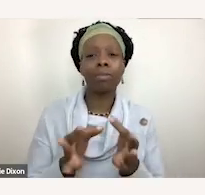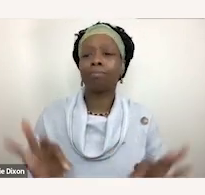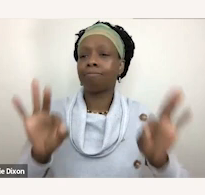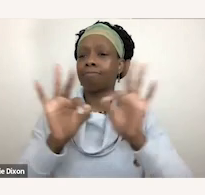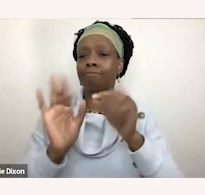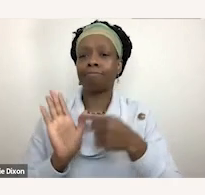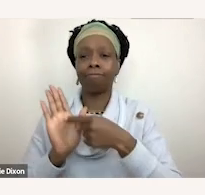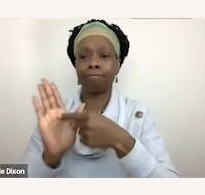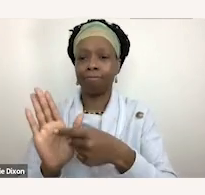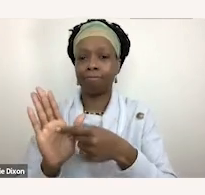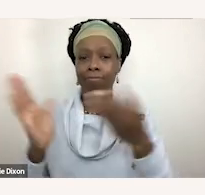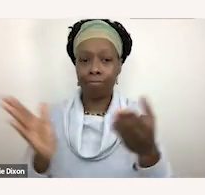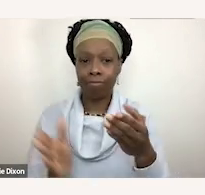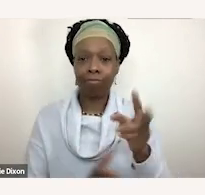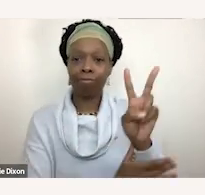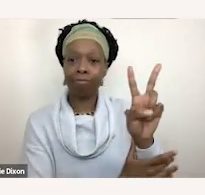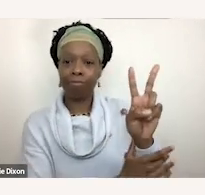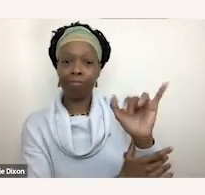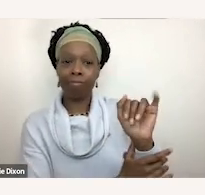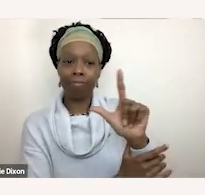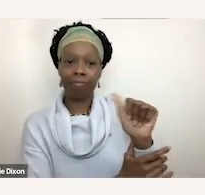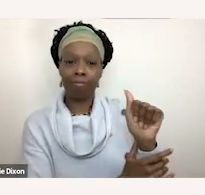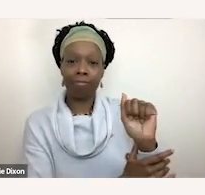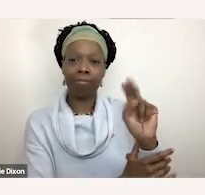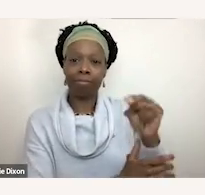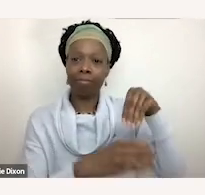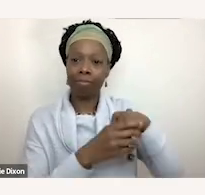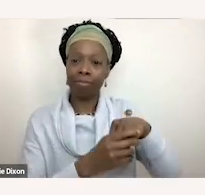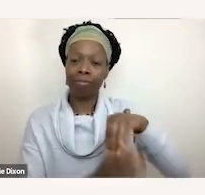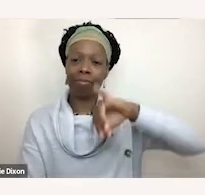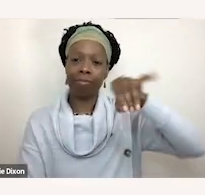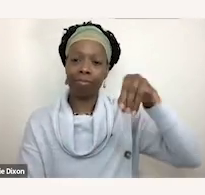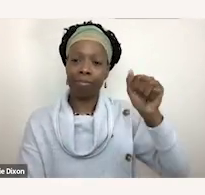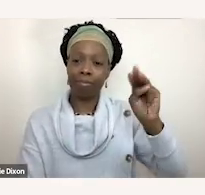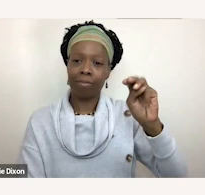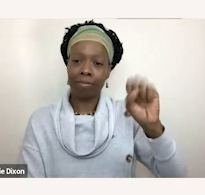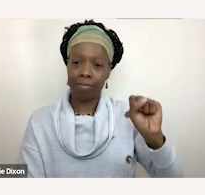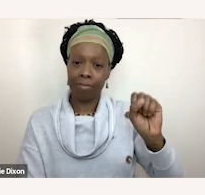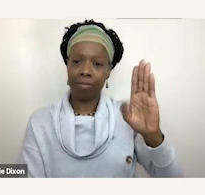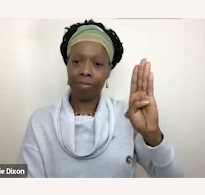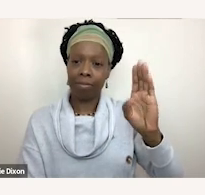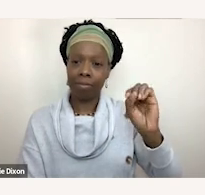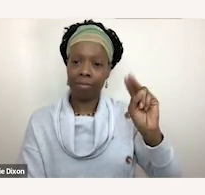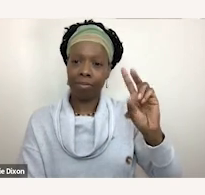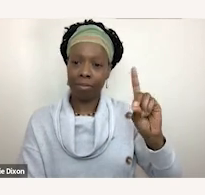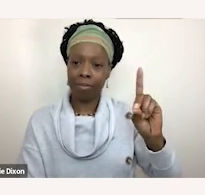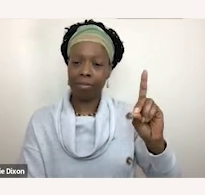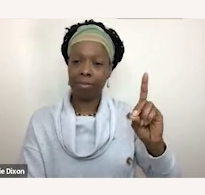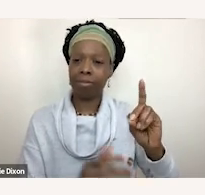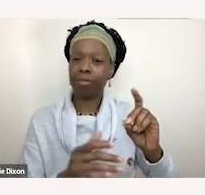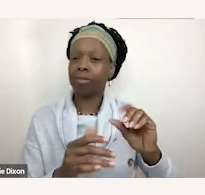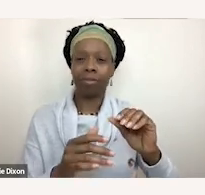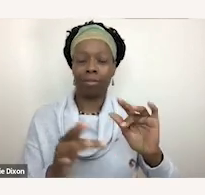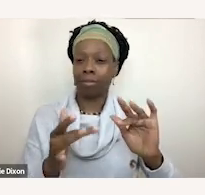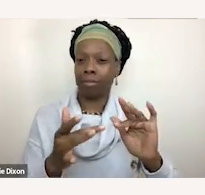is villains in the James Bond franchise. Almost all villains in all the Bond movies, and there's like